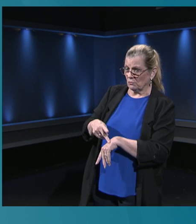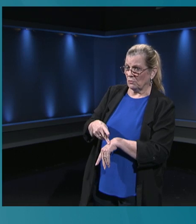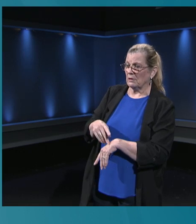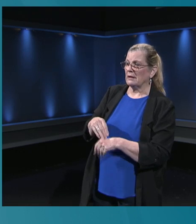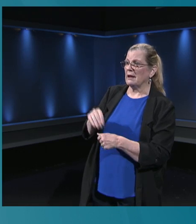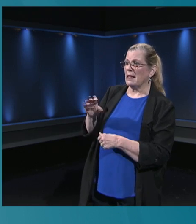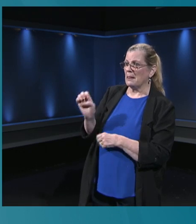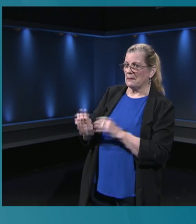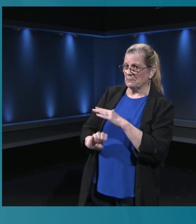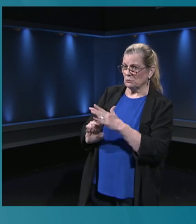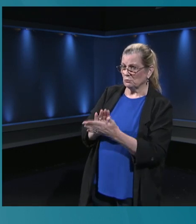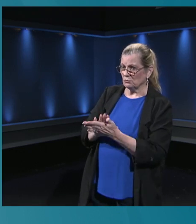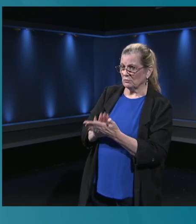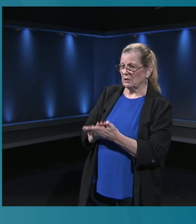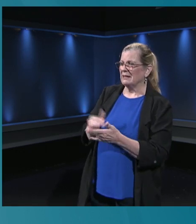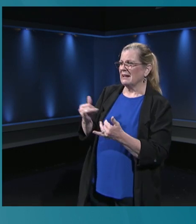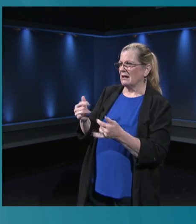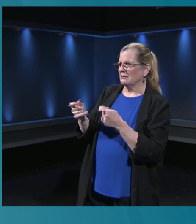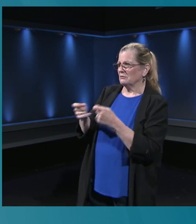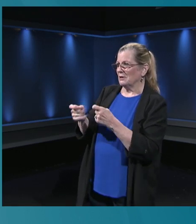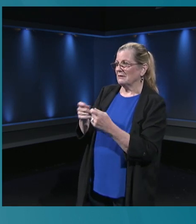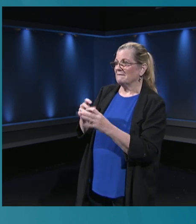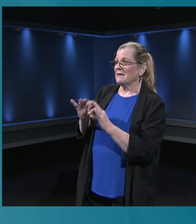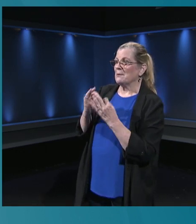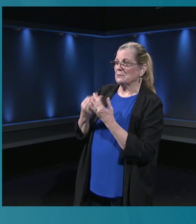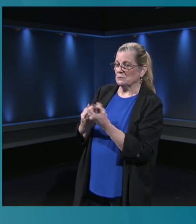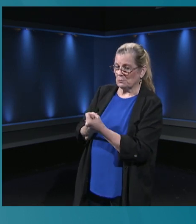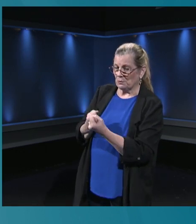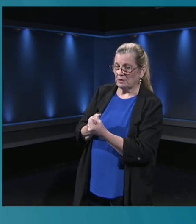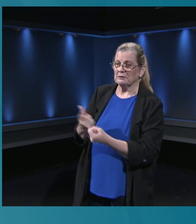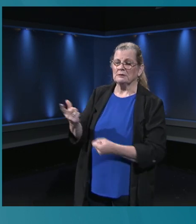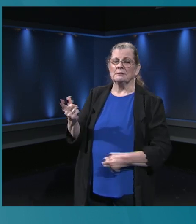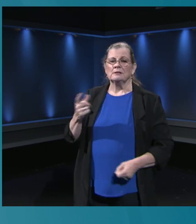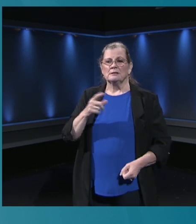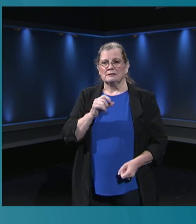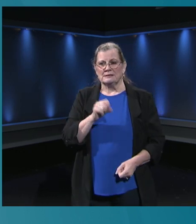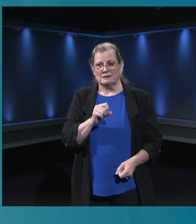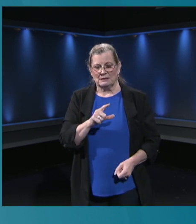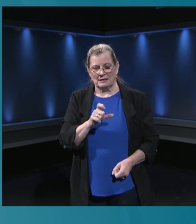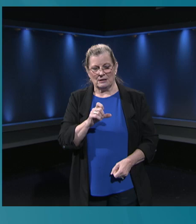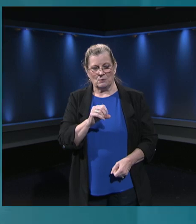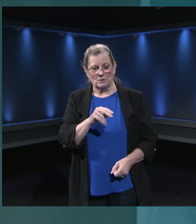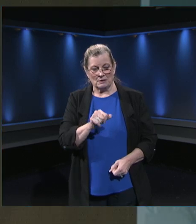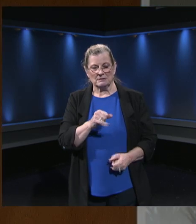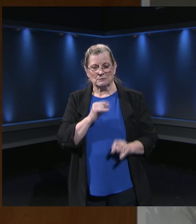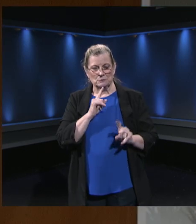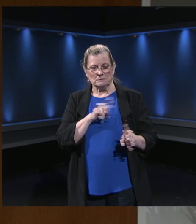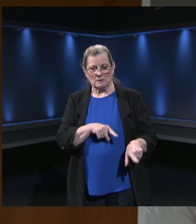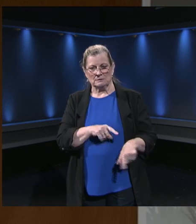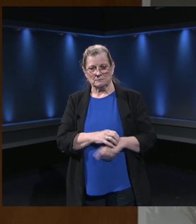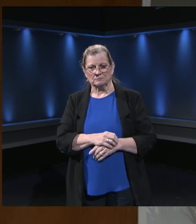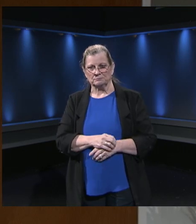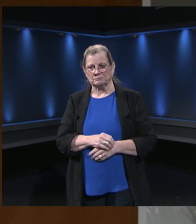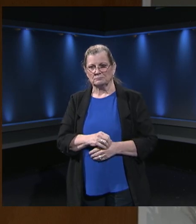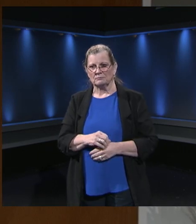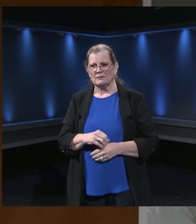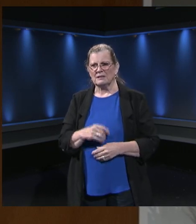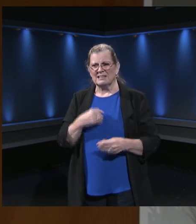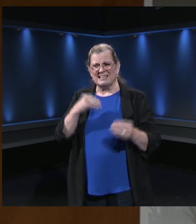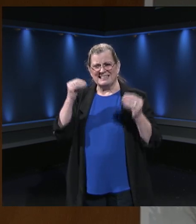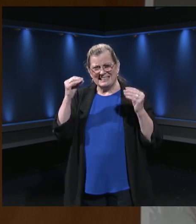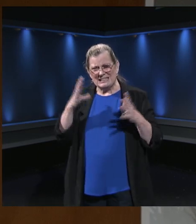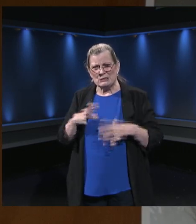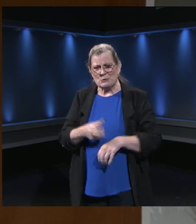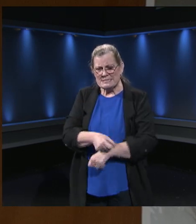for family supports, how about take that question for us? Sure. So teachers, as you have shared, have been working very hard to get ready.